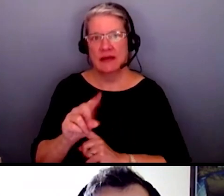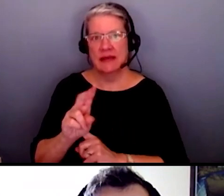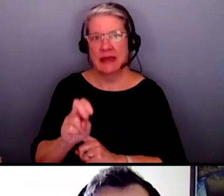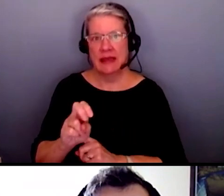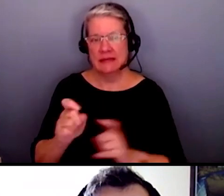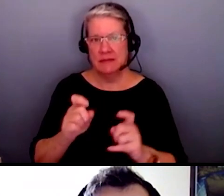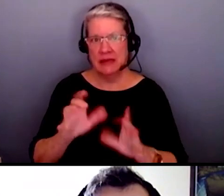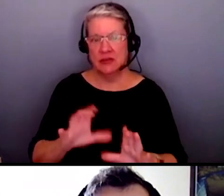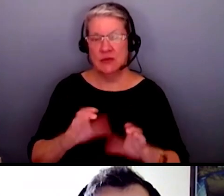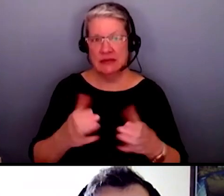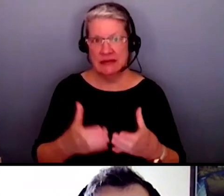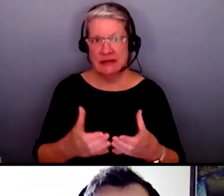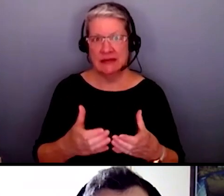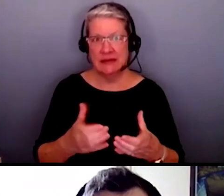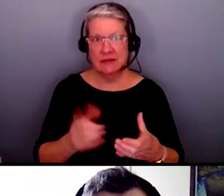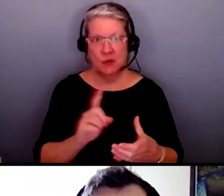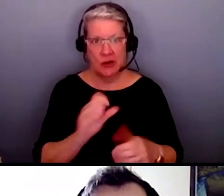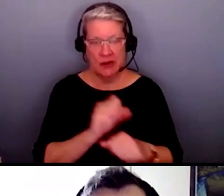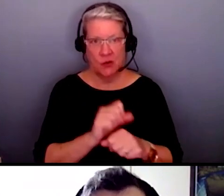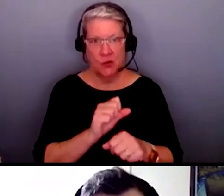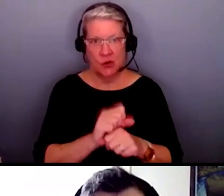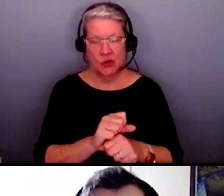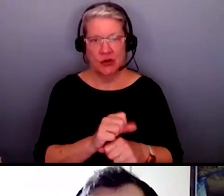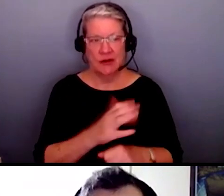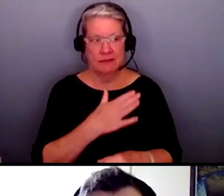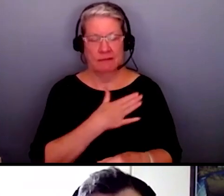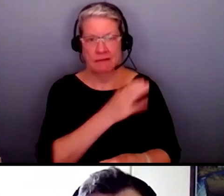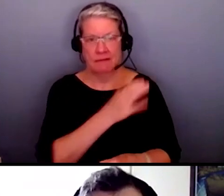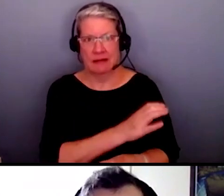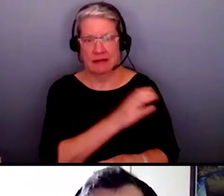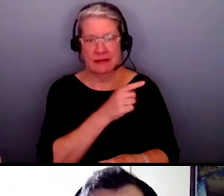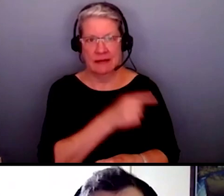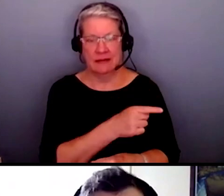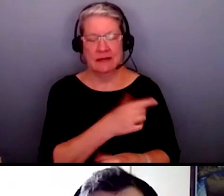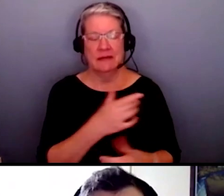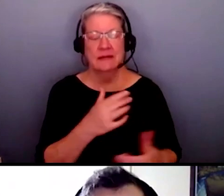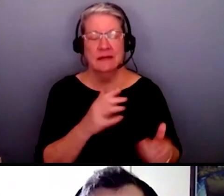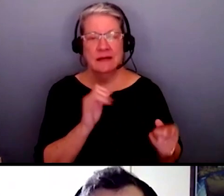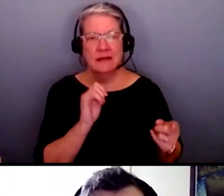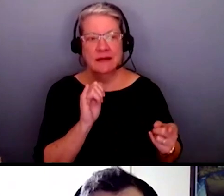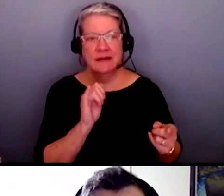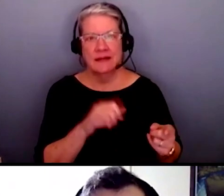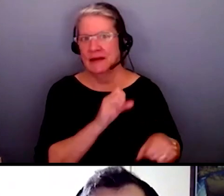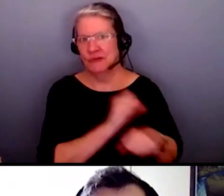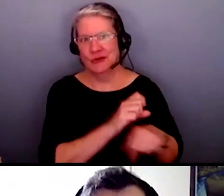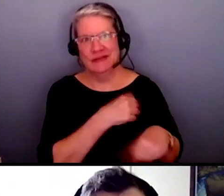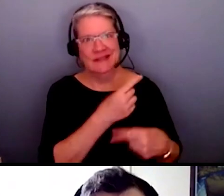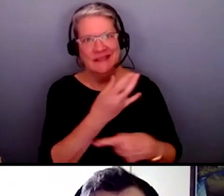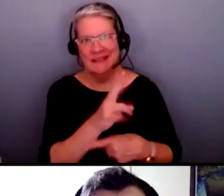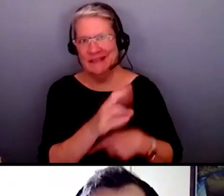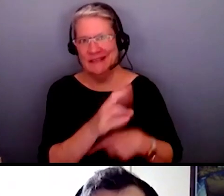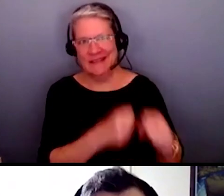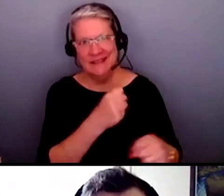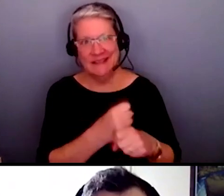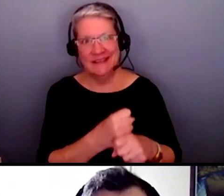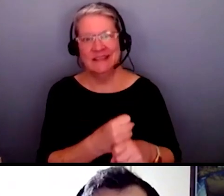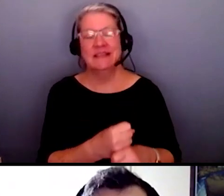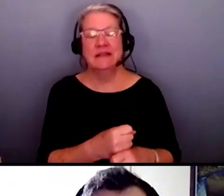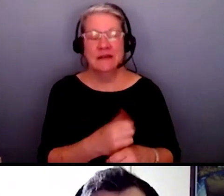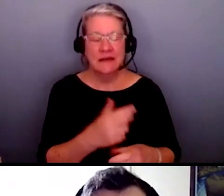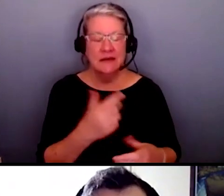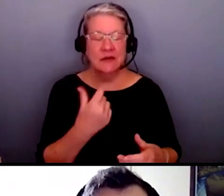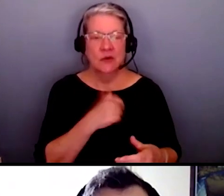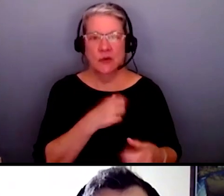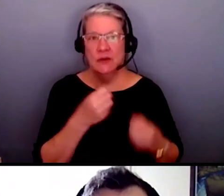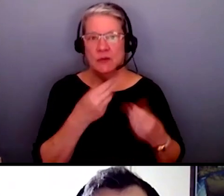um that i work with in in the in the clinic that i've been i had the pleasure and honor working at for the past 17 years um we've been able to